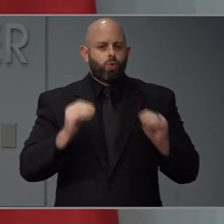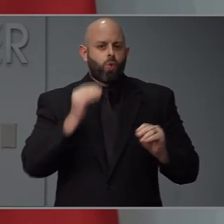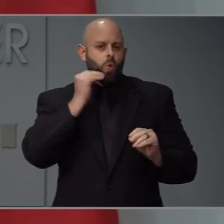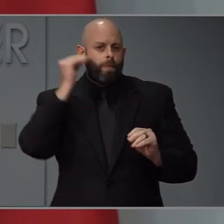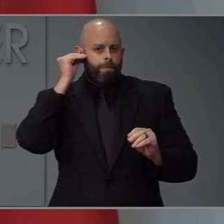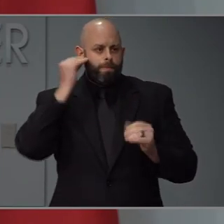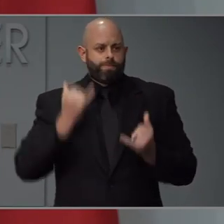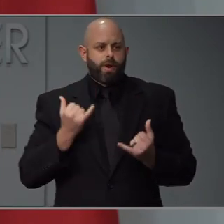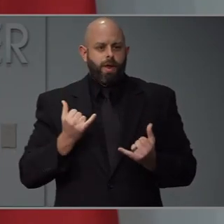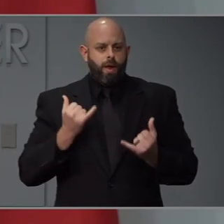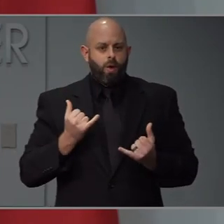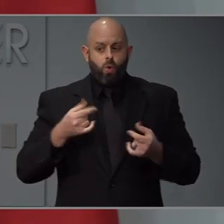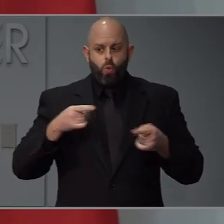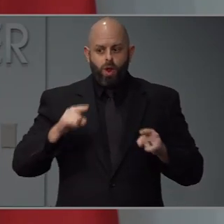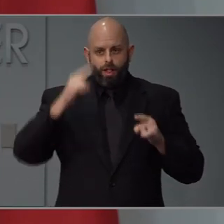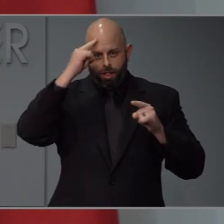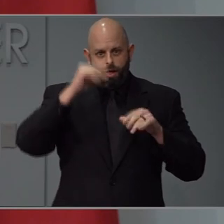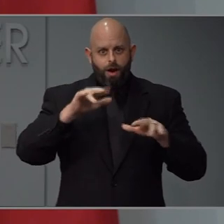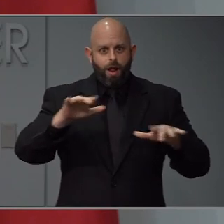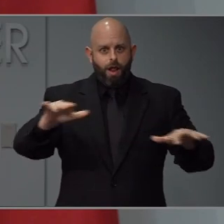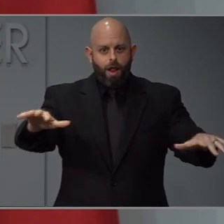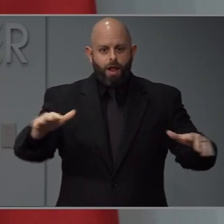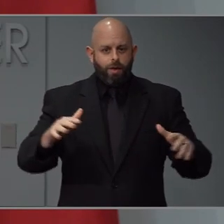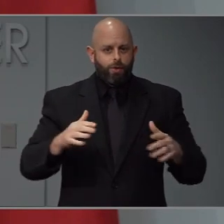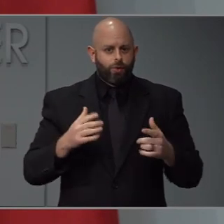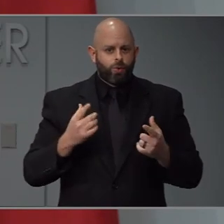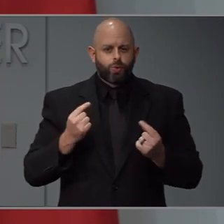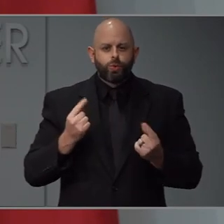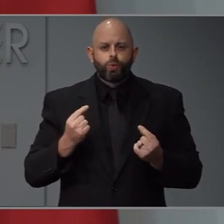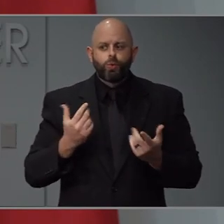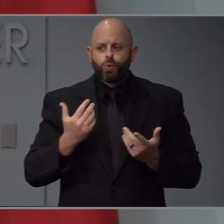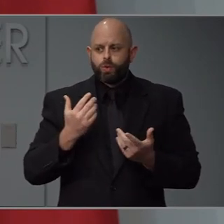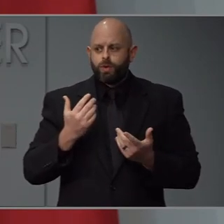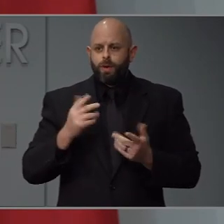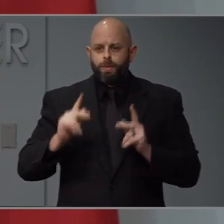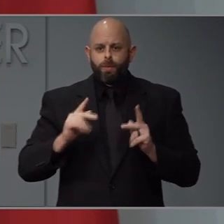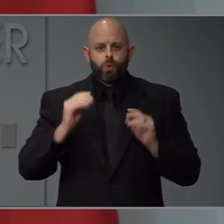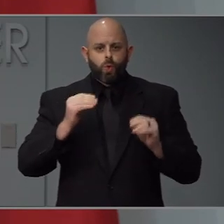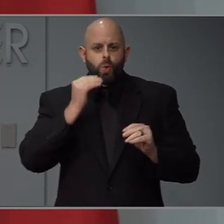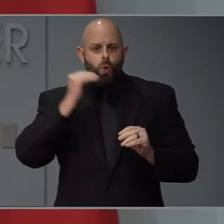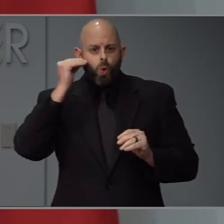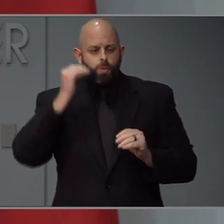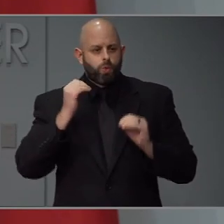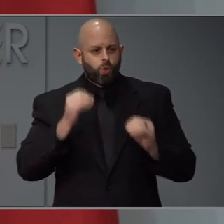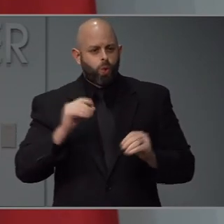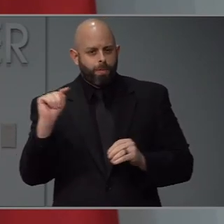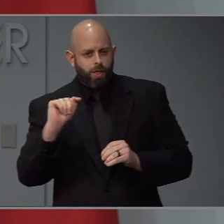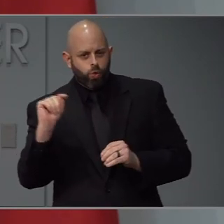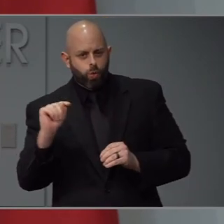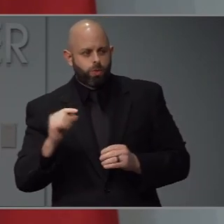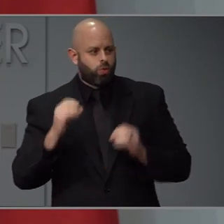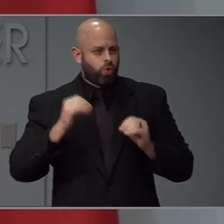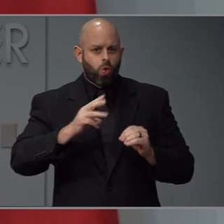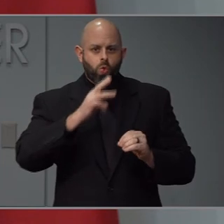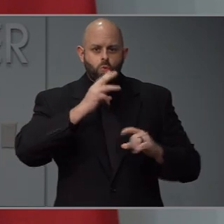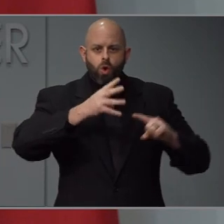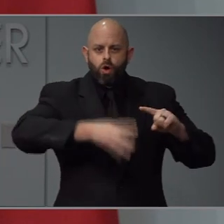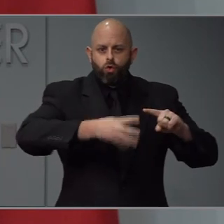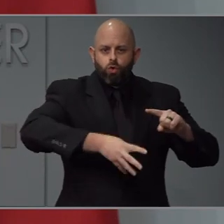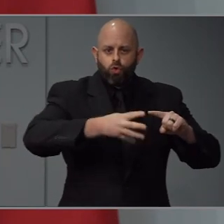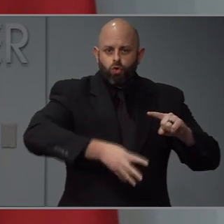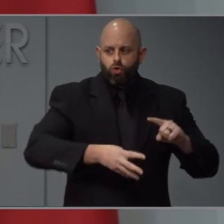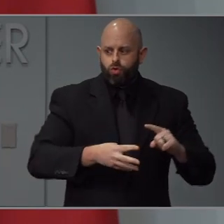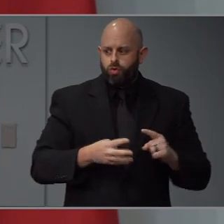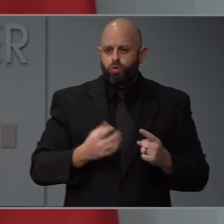If our homeless population can't access things like bathrooms and running water, then how can we expect this